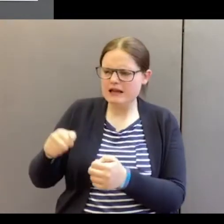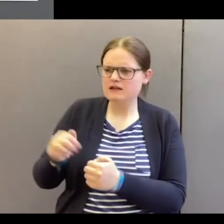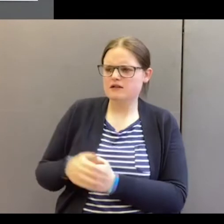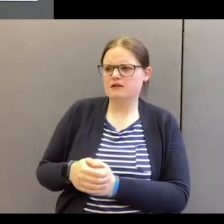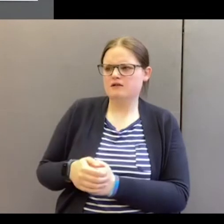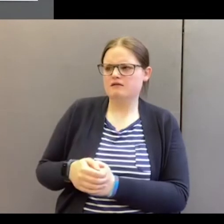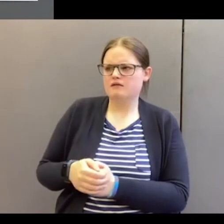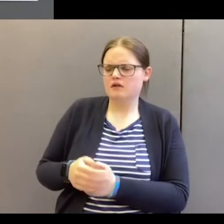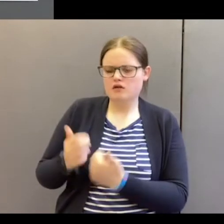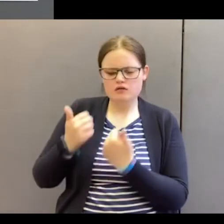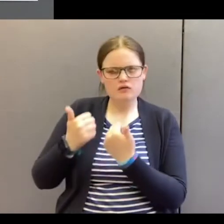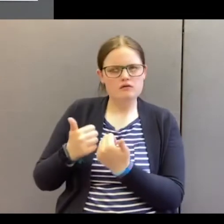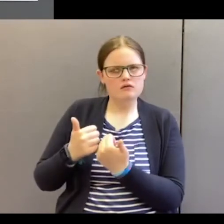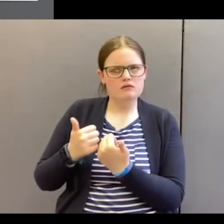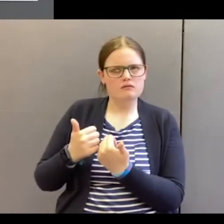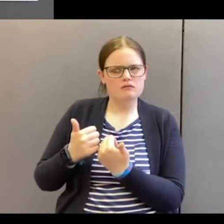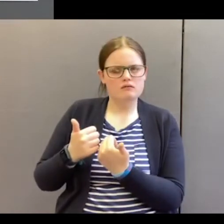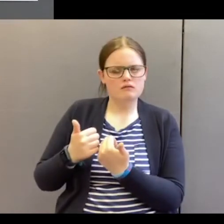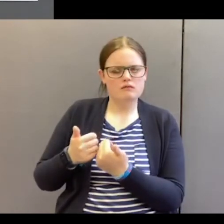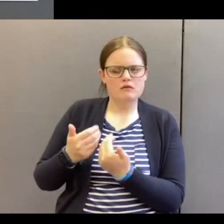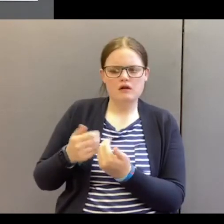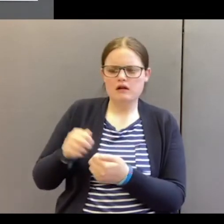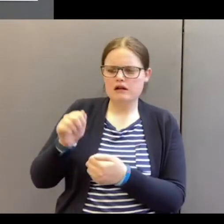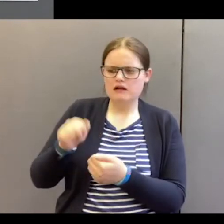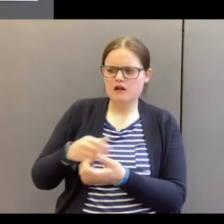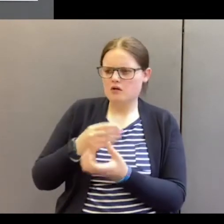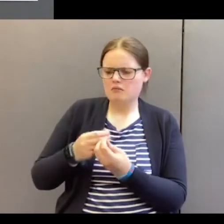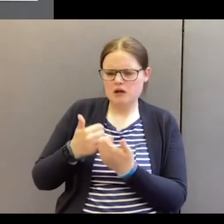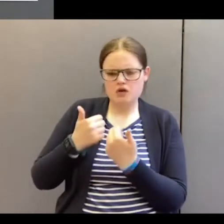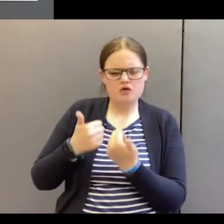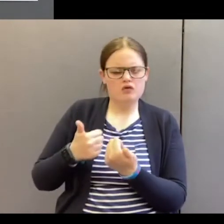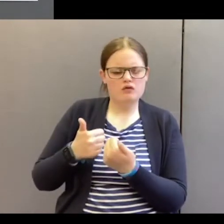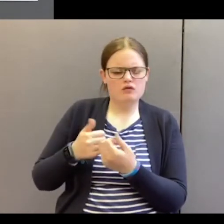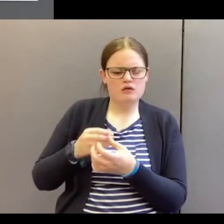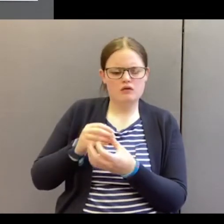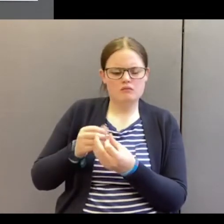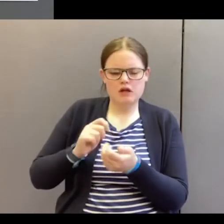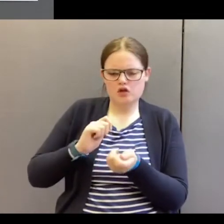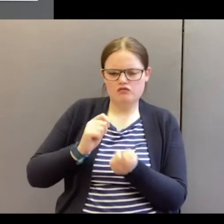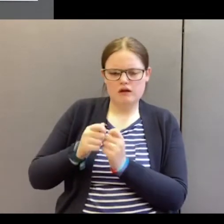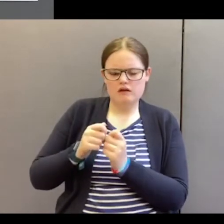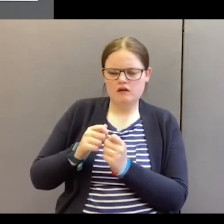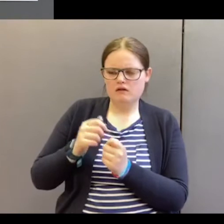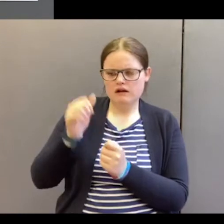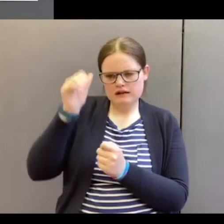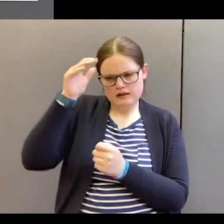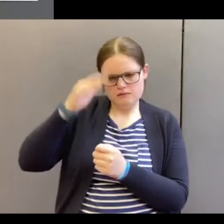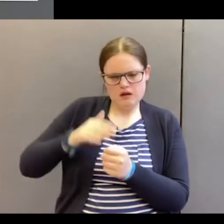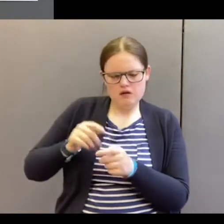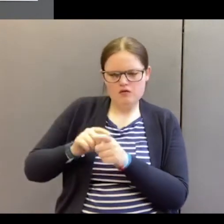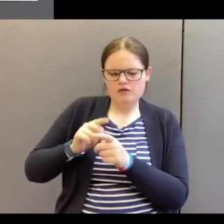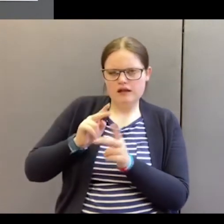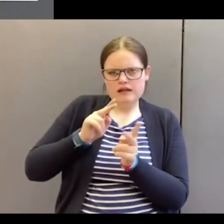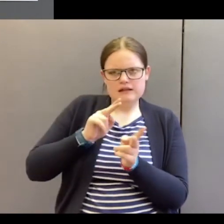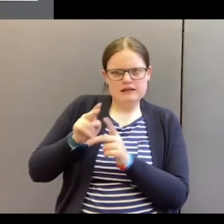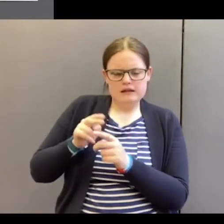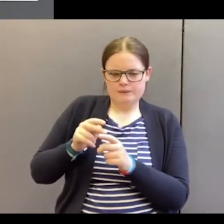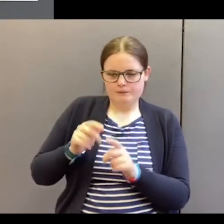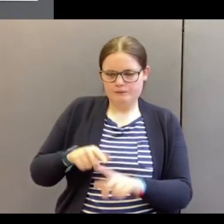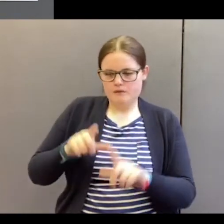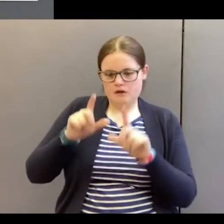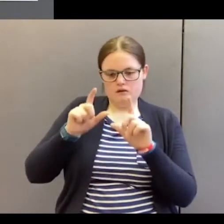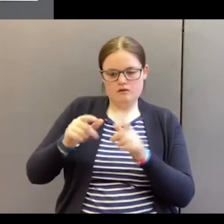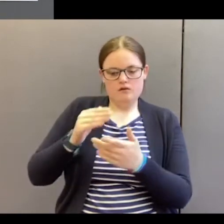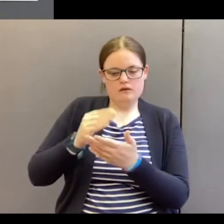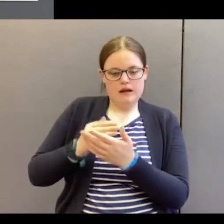it good? Oh, it's thoroughly good. Taste and see that the Lord is good.